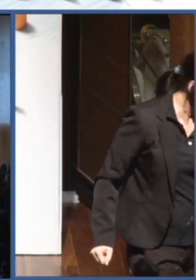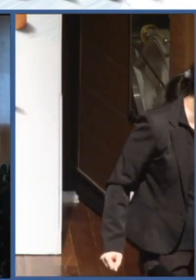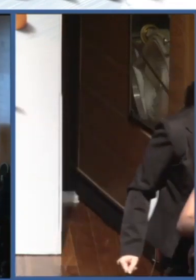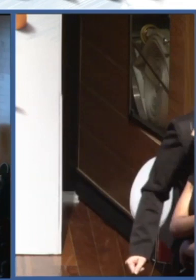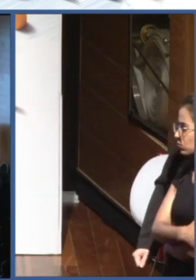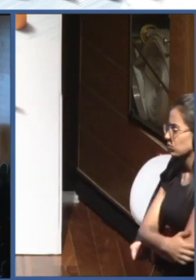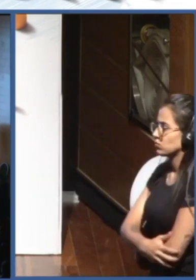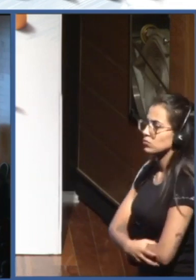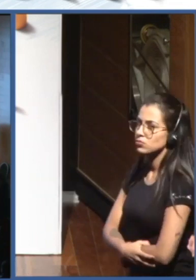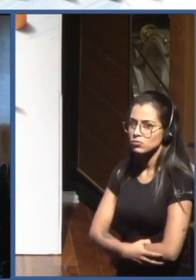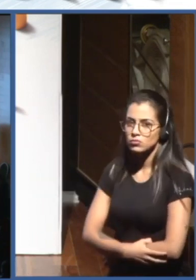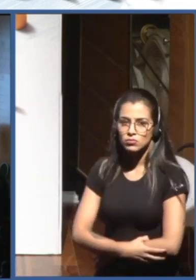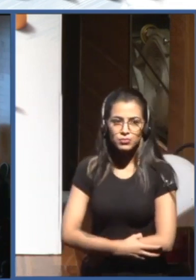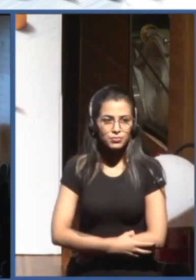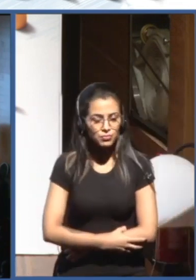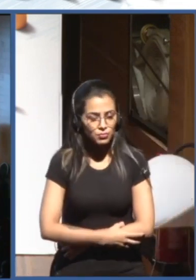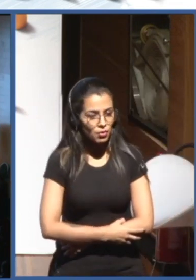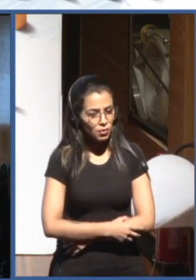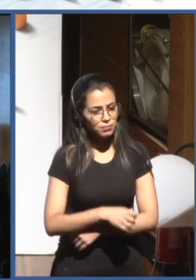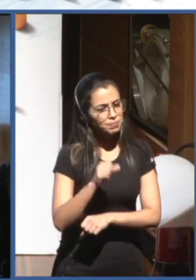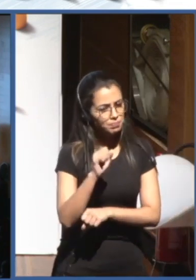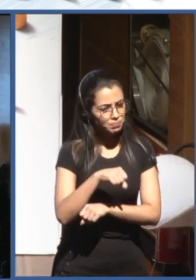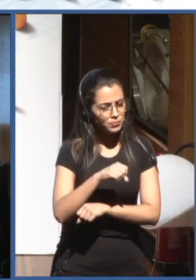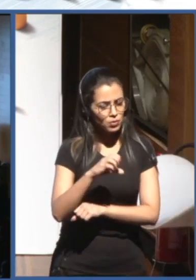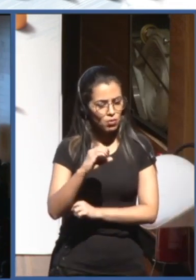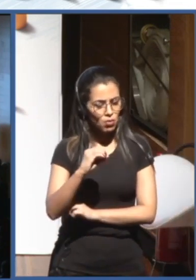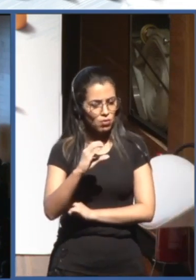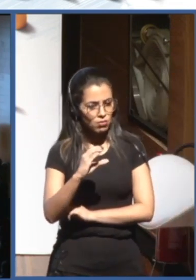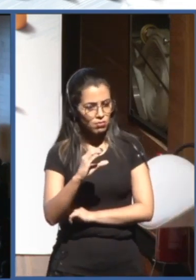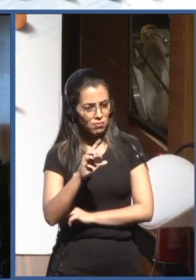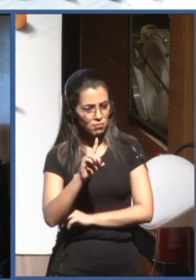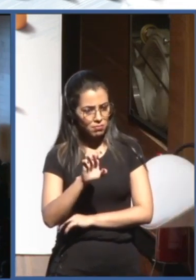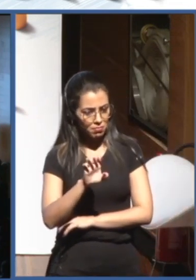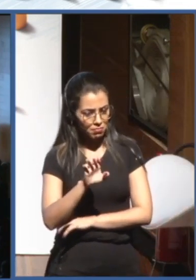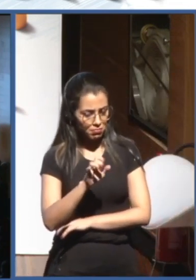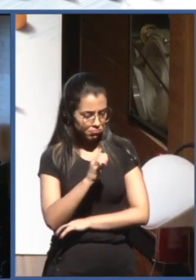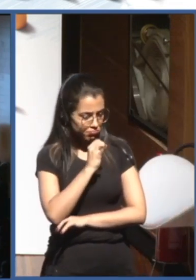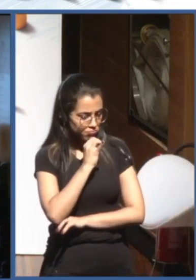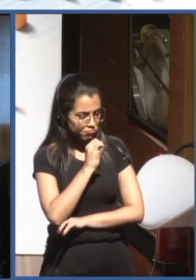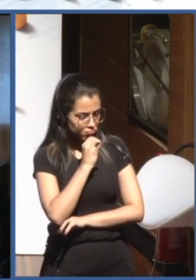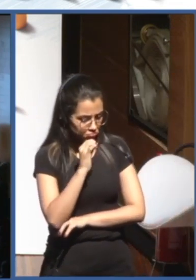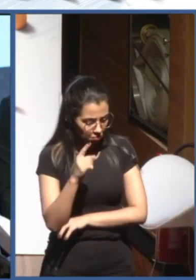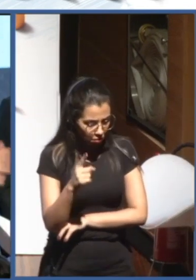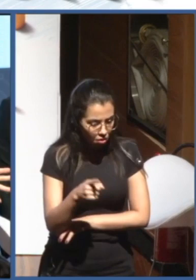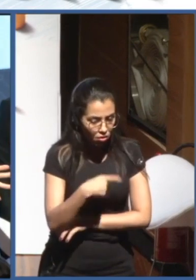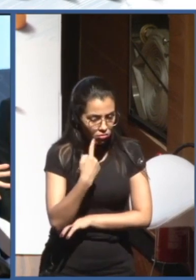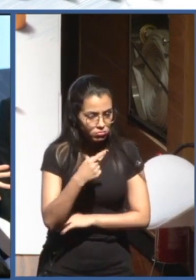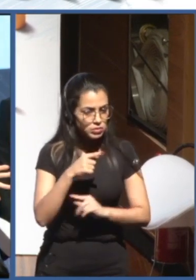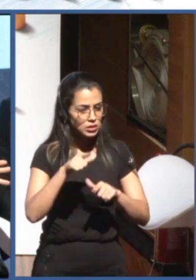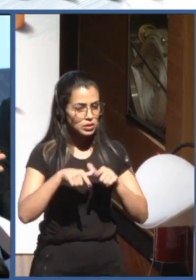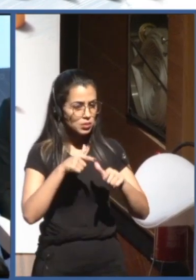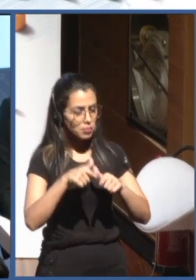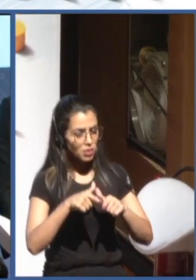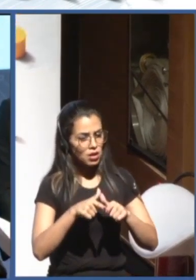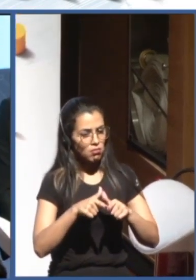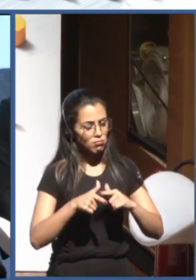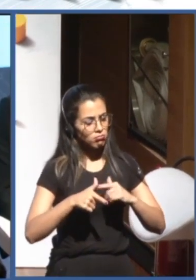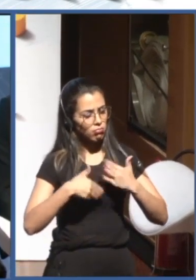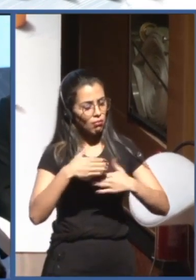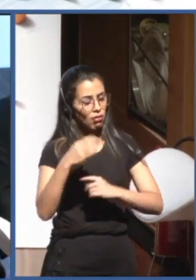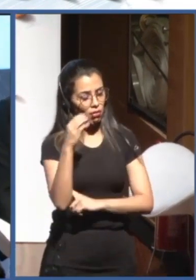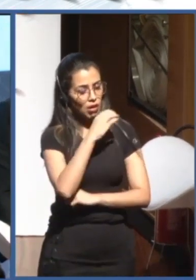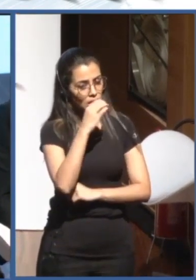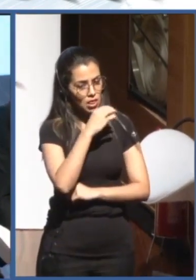with the introduction of the principles, we have started really accelerating and deepening our work now, both on the analytical and measurement side and also on